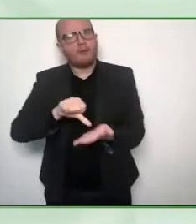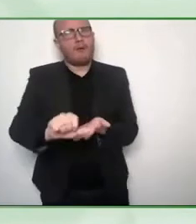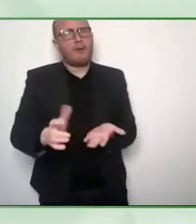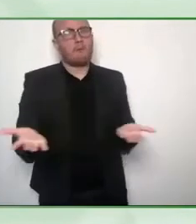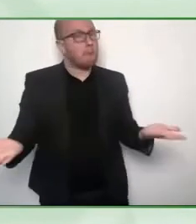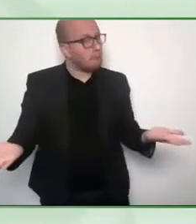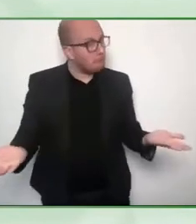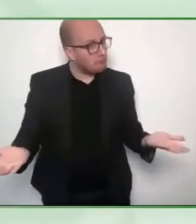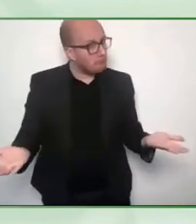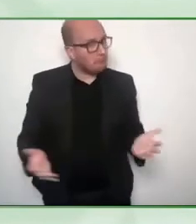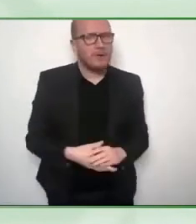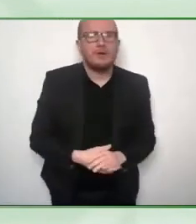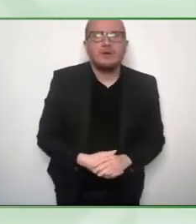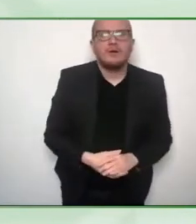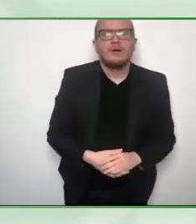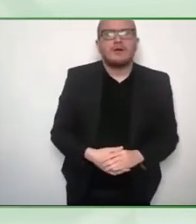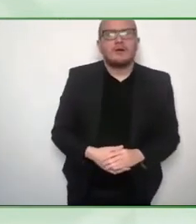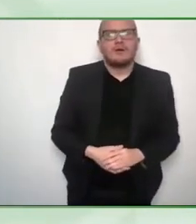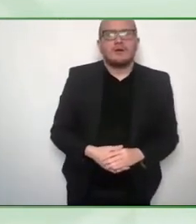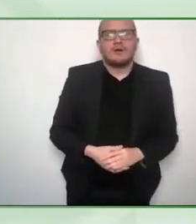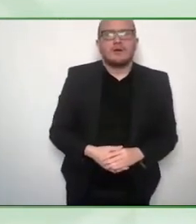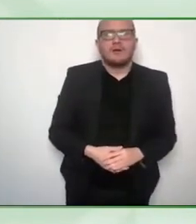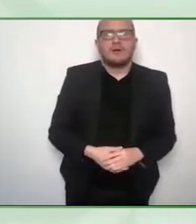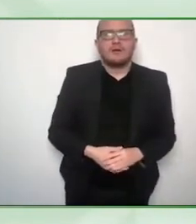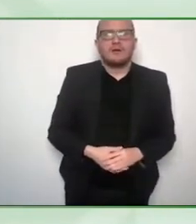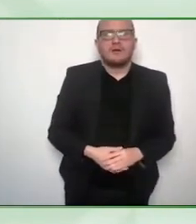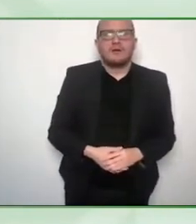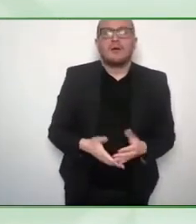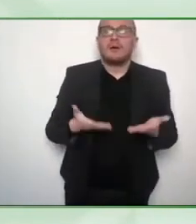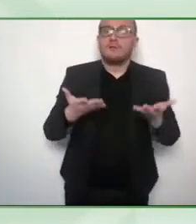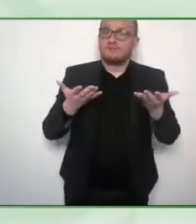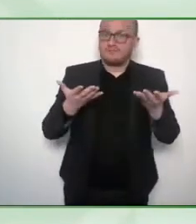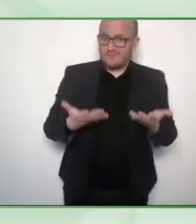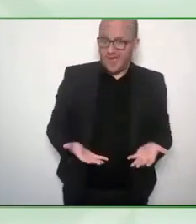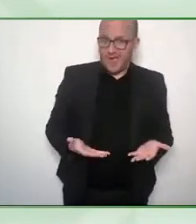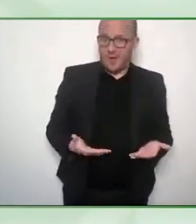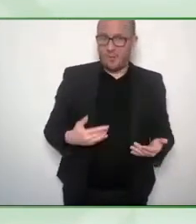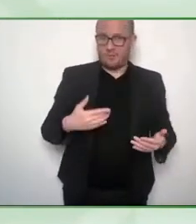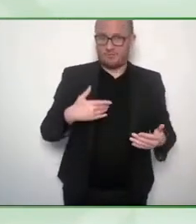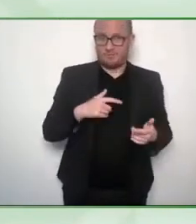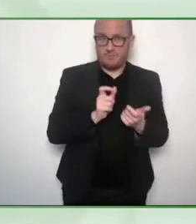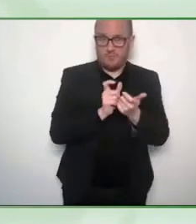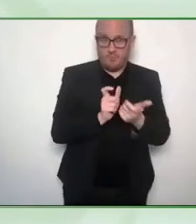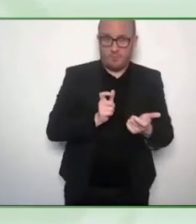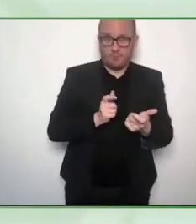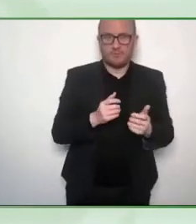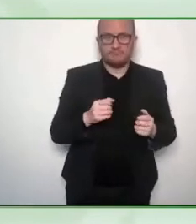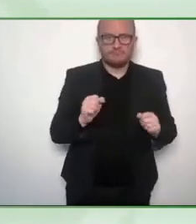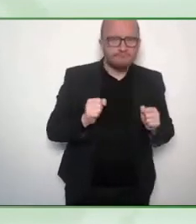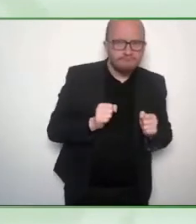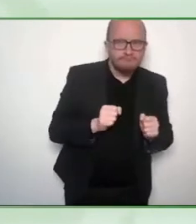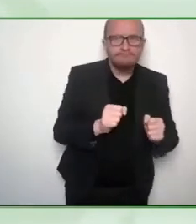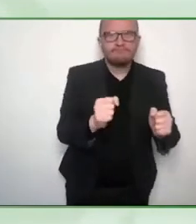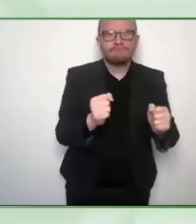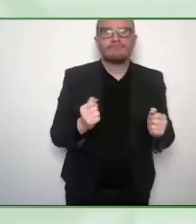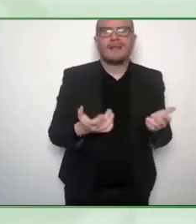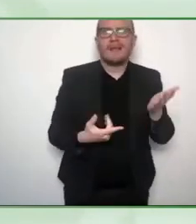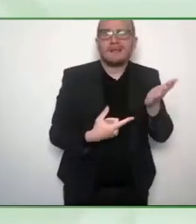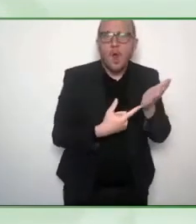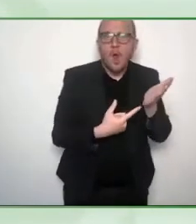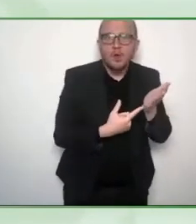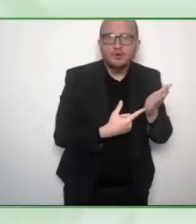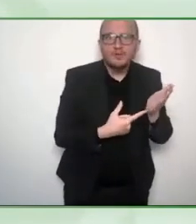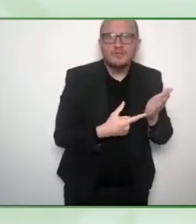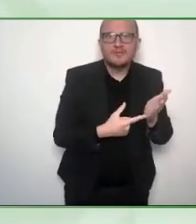we are now building a technology platform, which has a smart UX and AI where based on customer